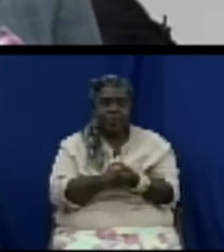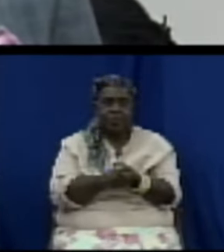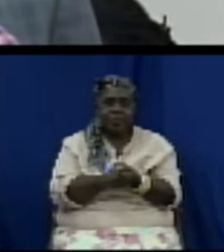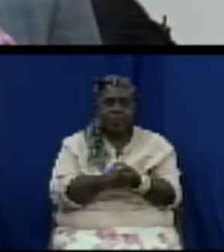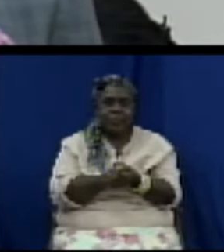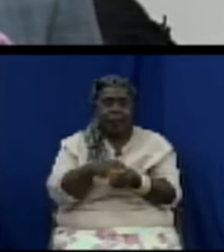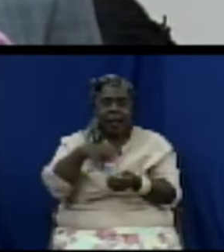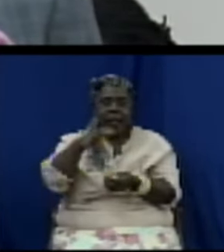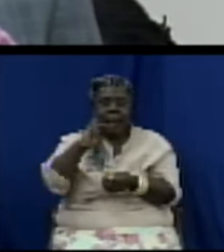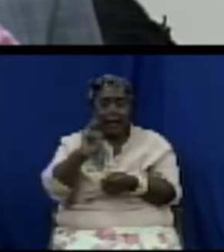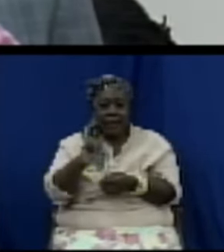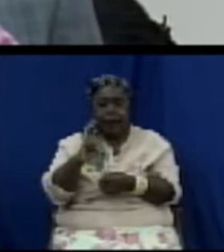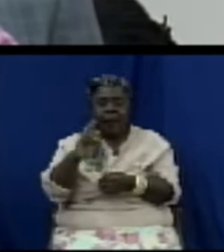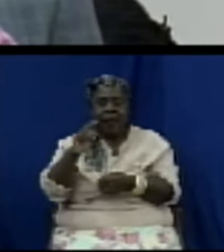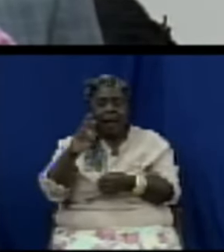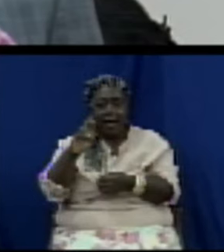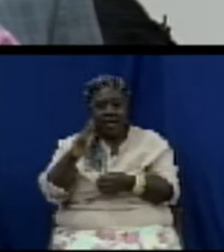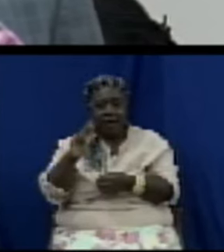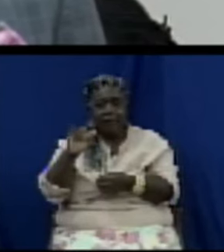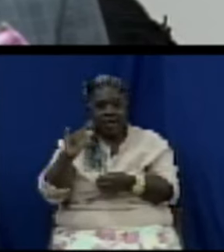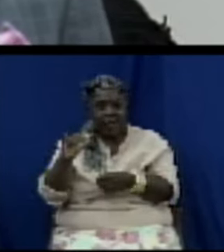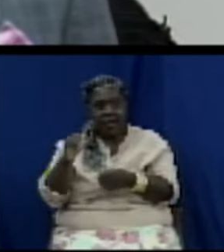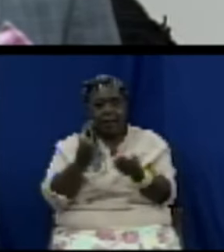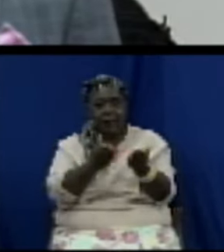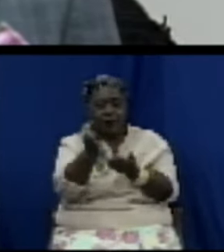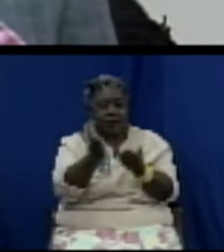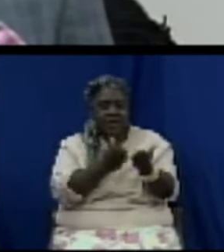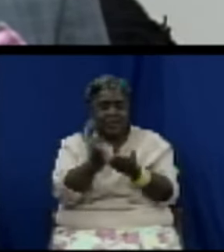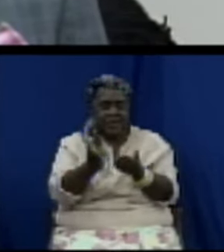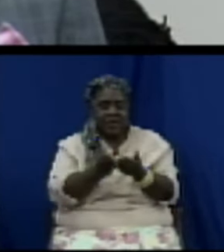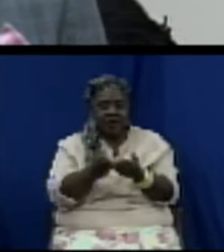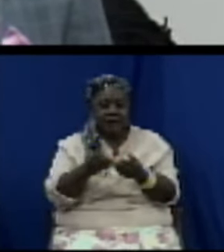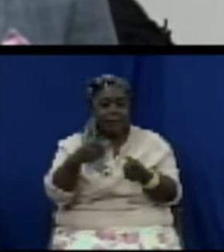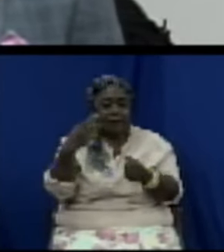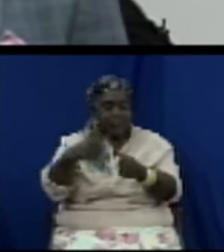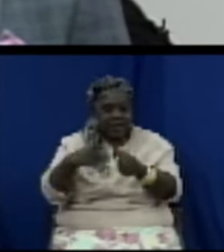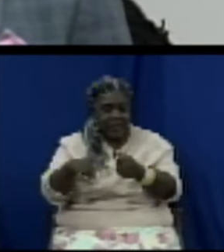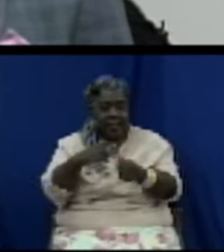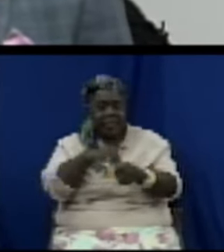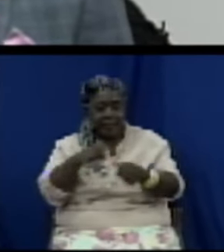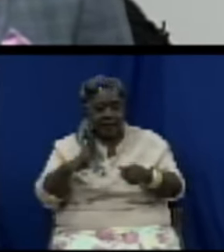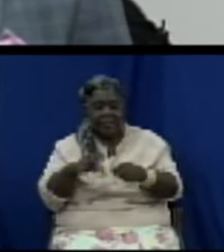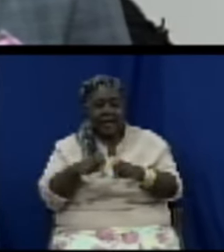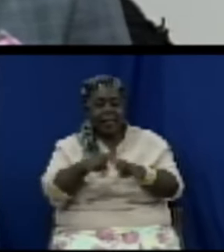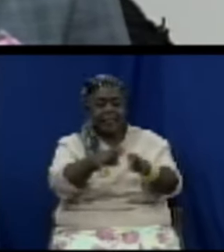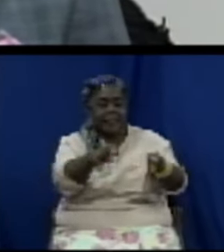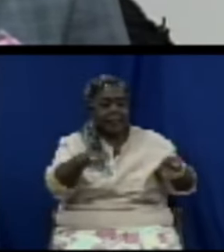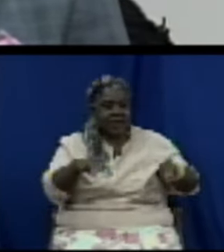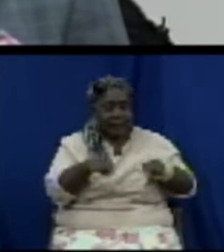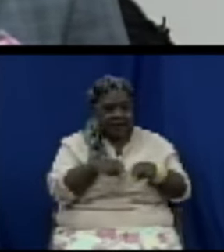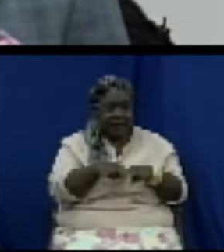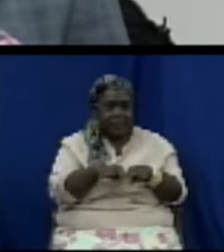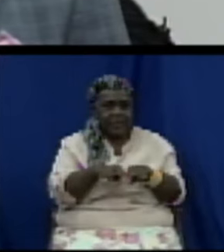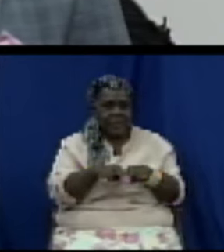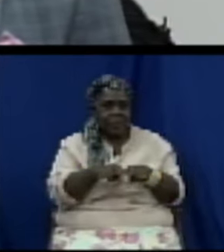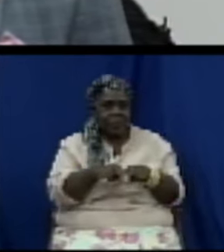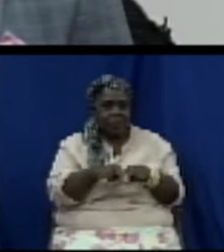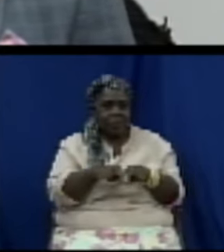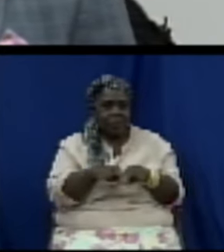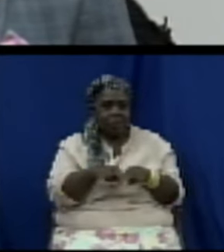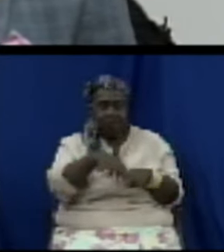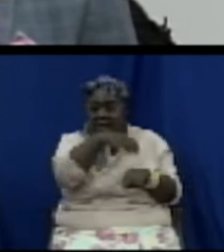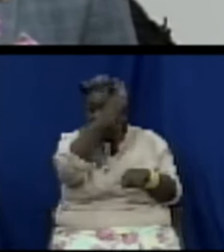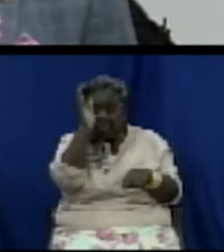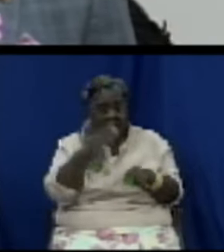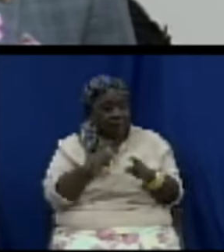the MRI, which would serve both St. Kitts and Nevis. Nevis has a city. We have a city. So it gives us the best scenario. I've never spoken